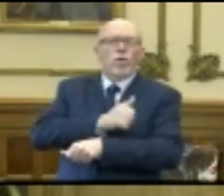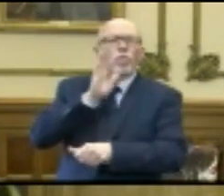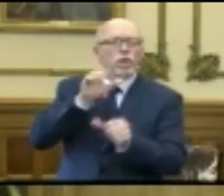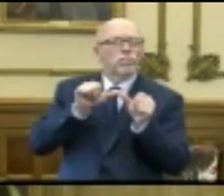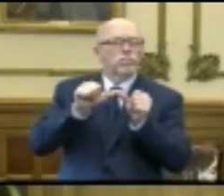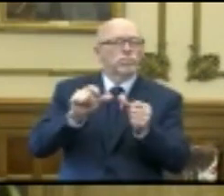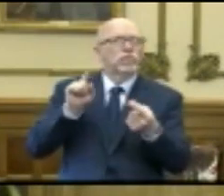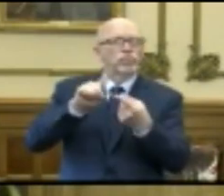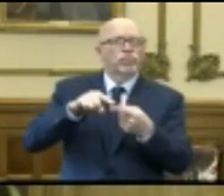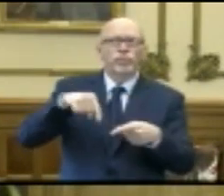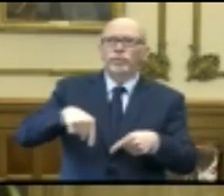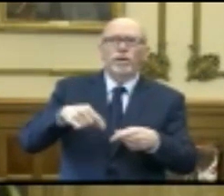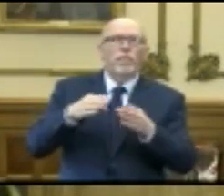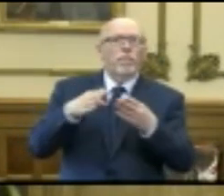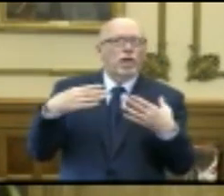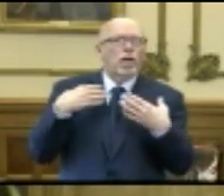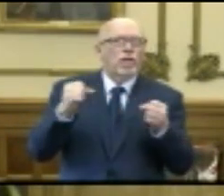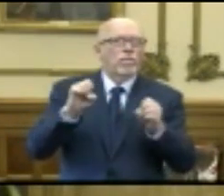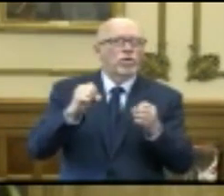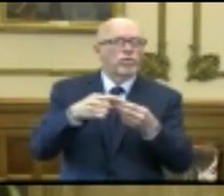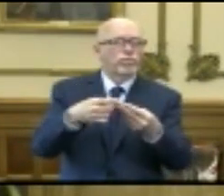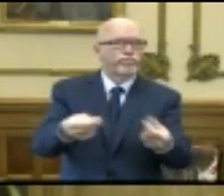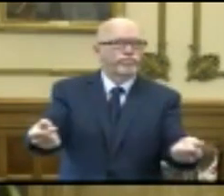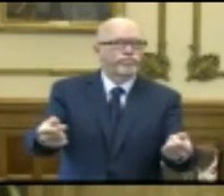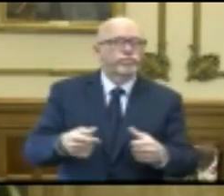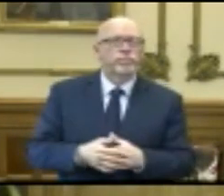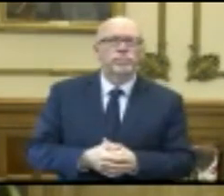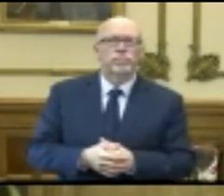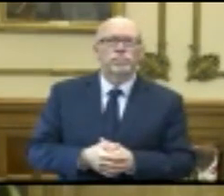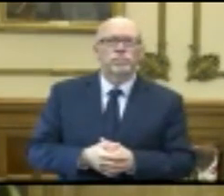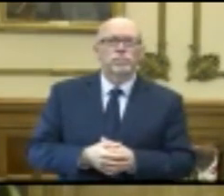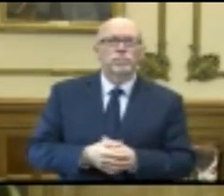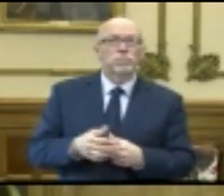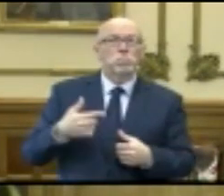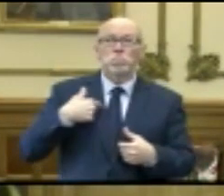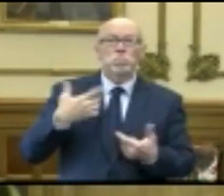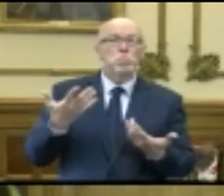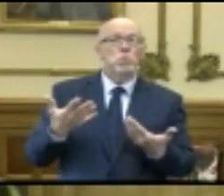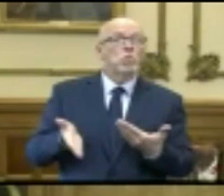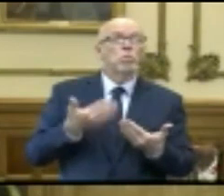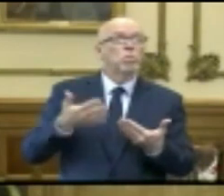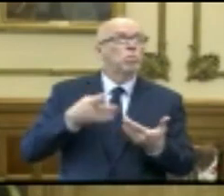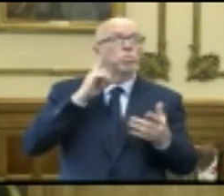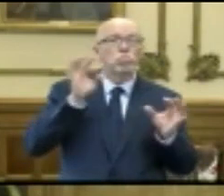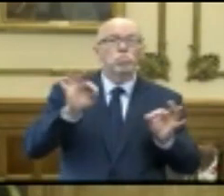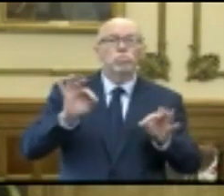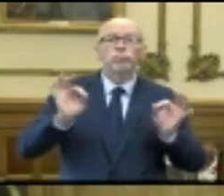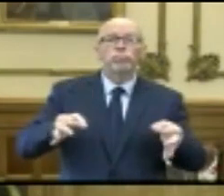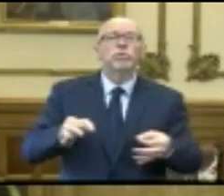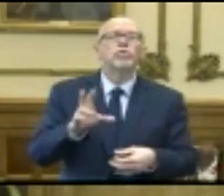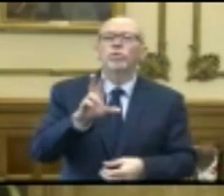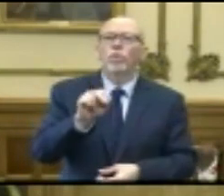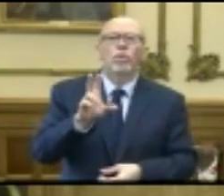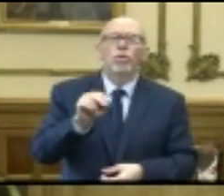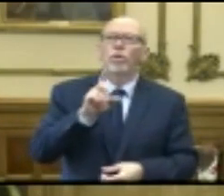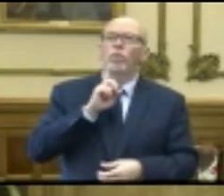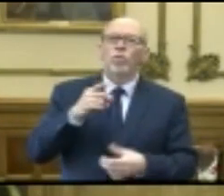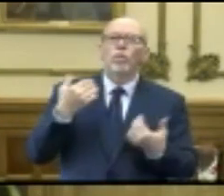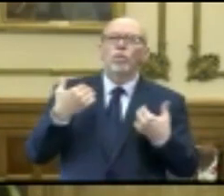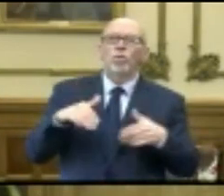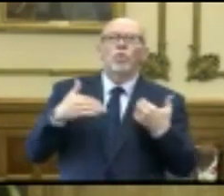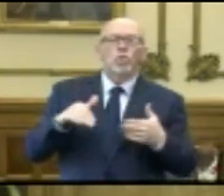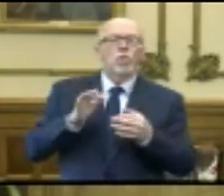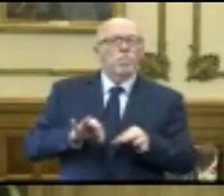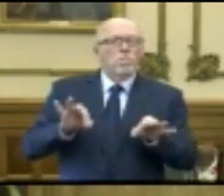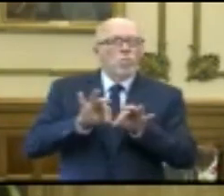through the duration of this public health emergency. This is not a decision that I made very lightly. It has been incredibly important to